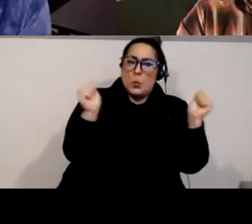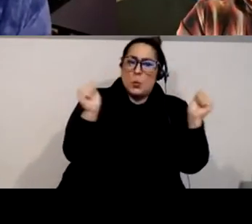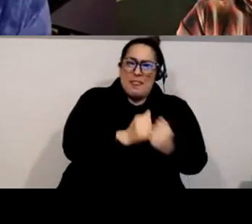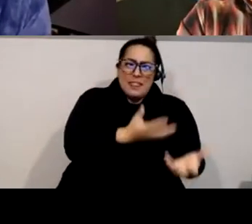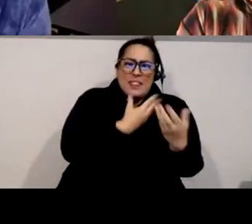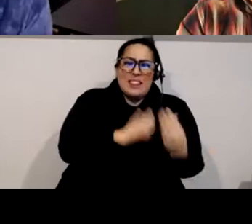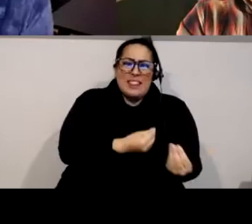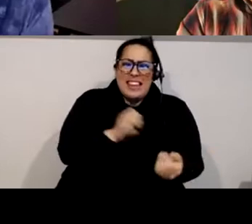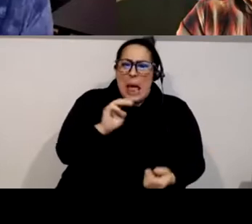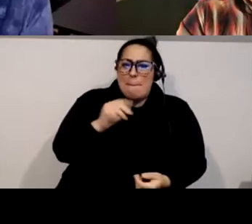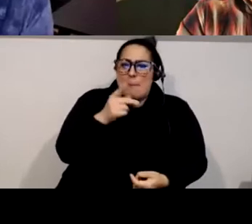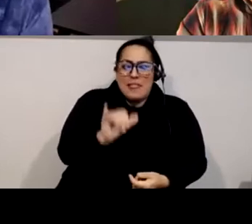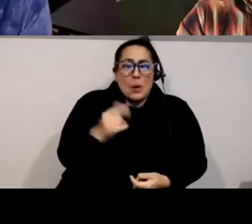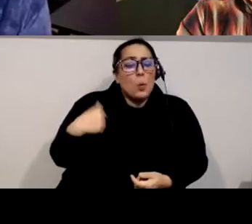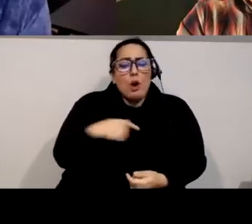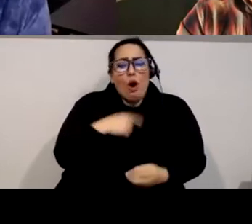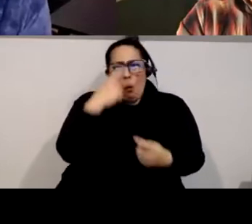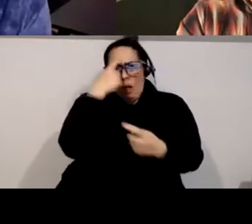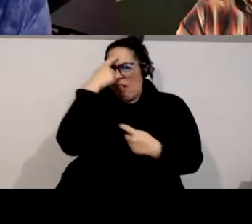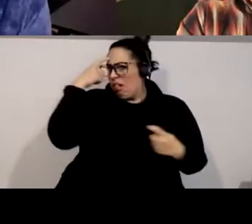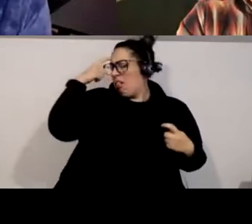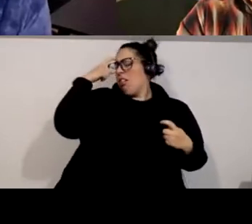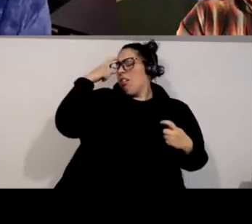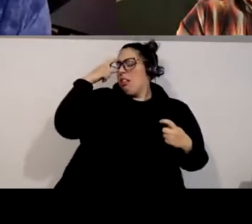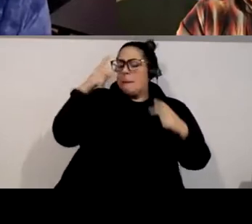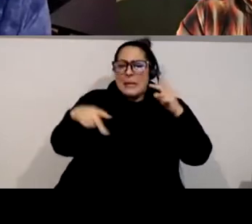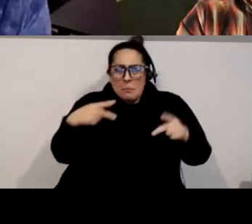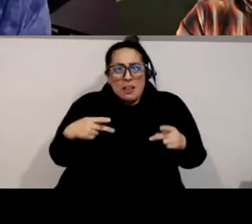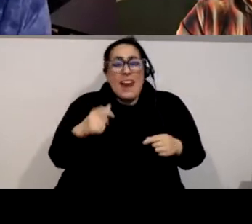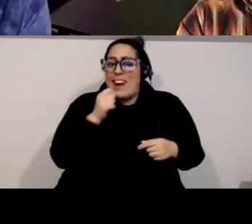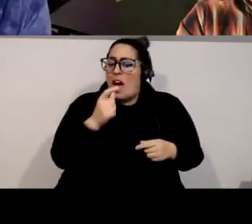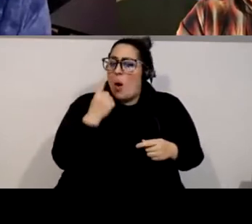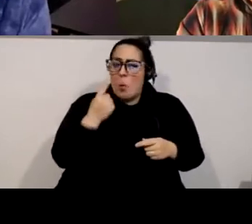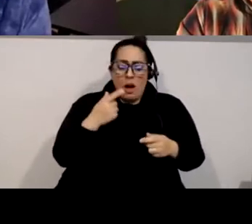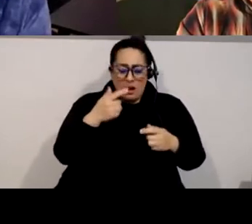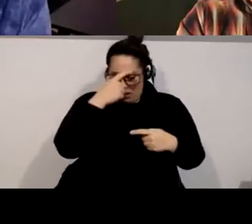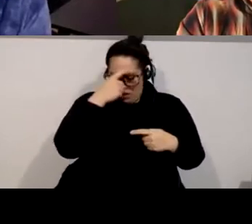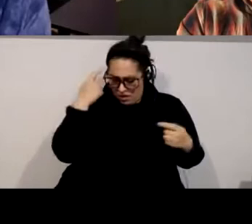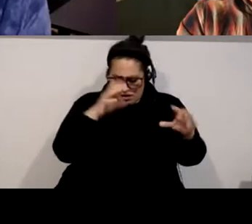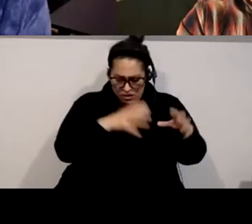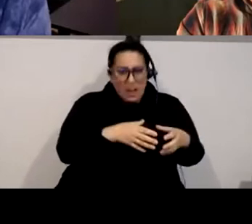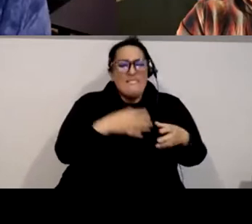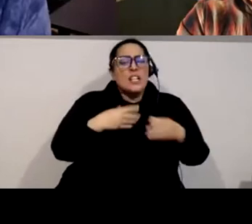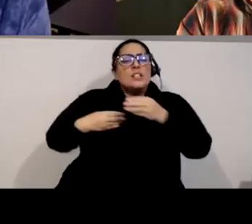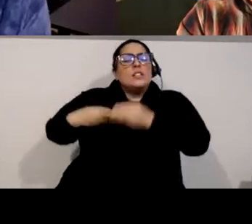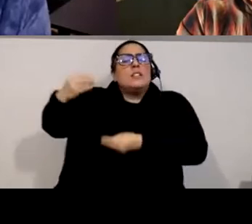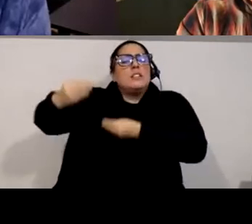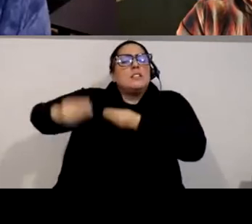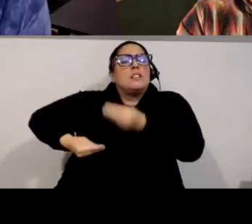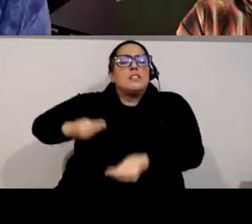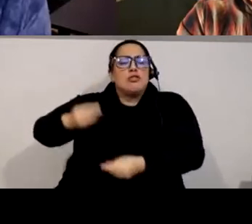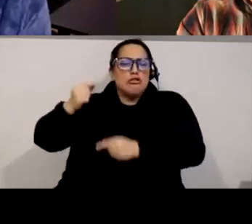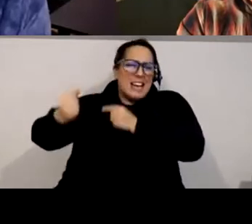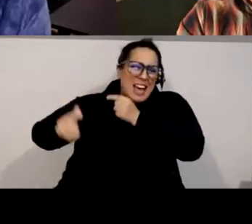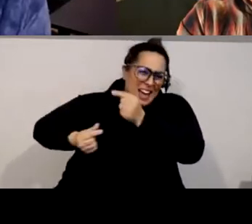all like very wounded people generations uh of wounded people and having the empathy to